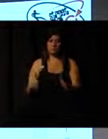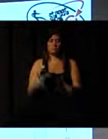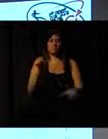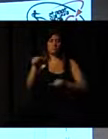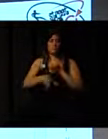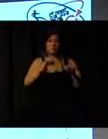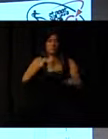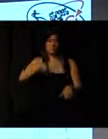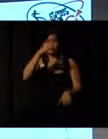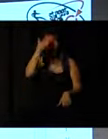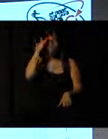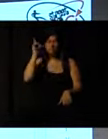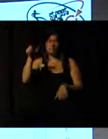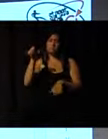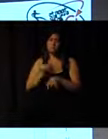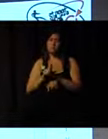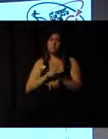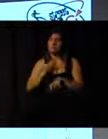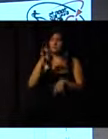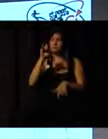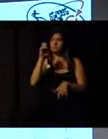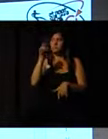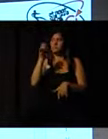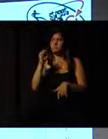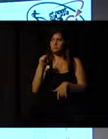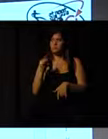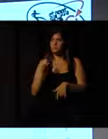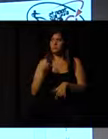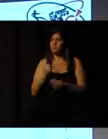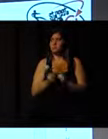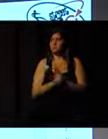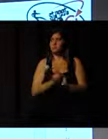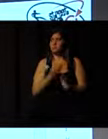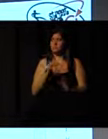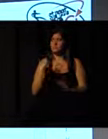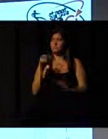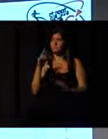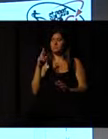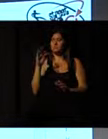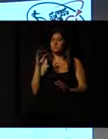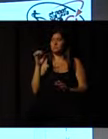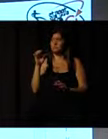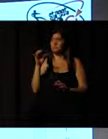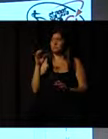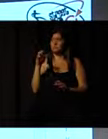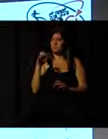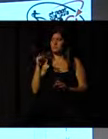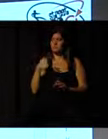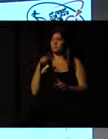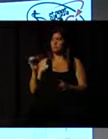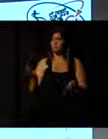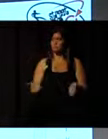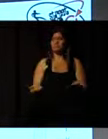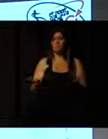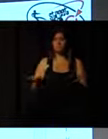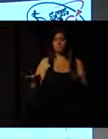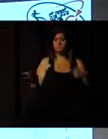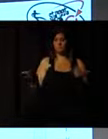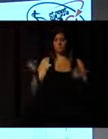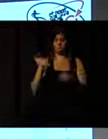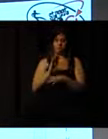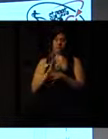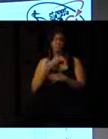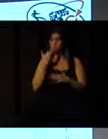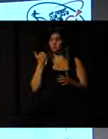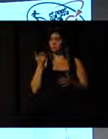self-esteem is lower and we need to create a different pathway for them. Again, we're starting from the participant, committed